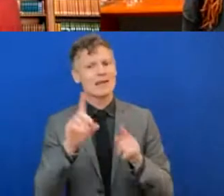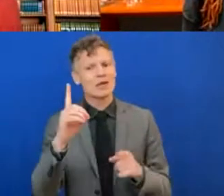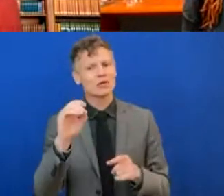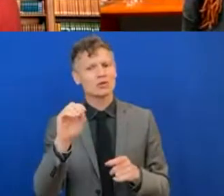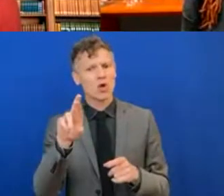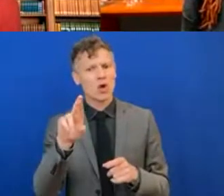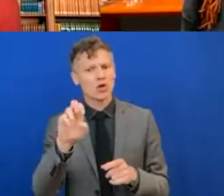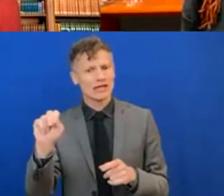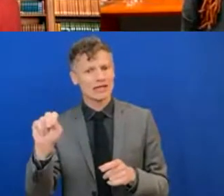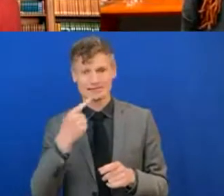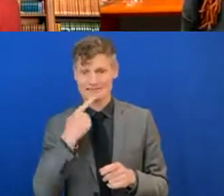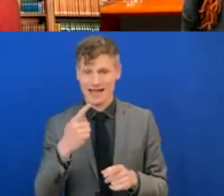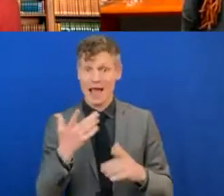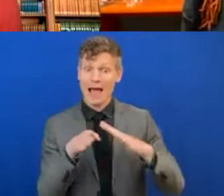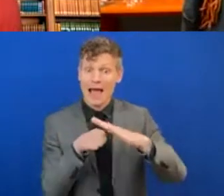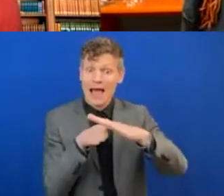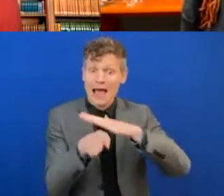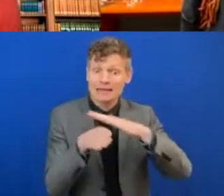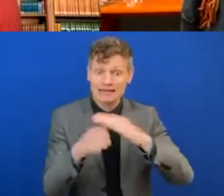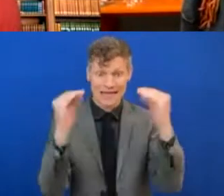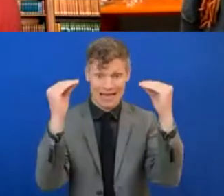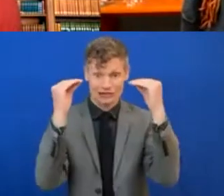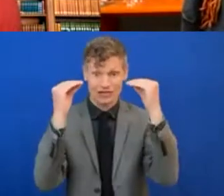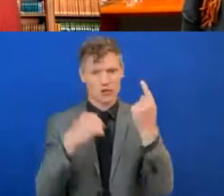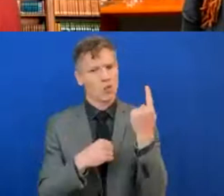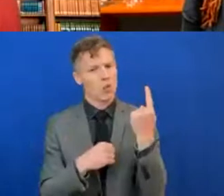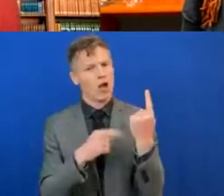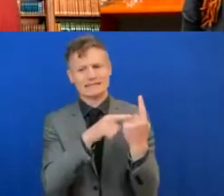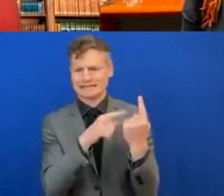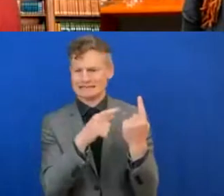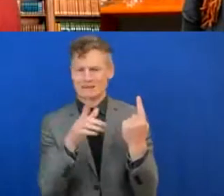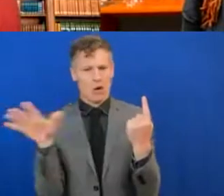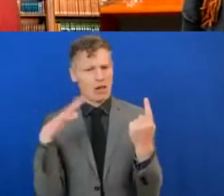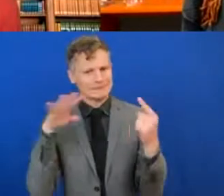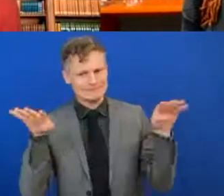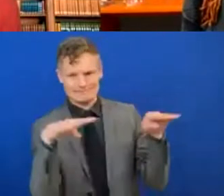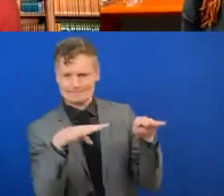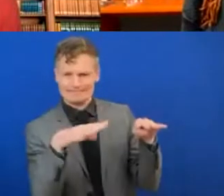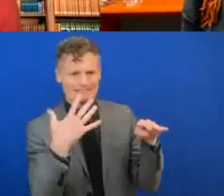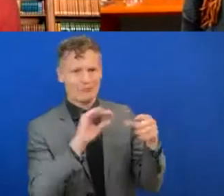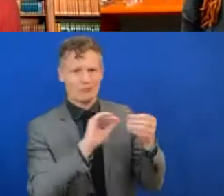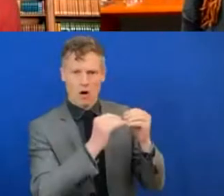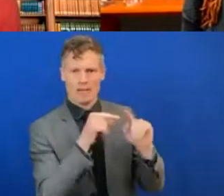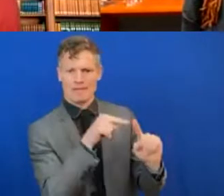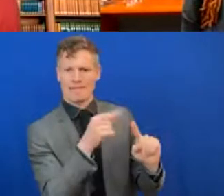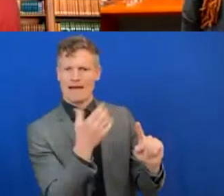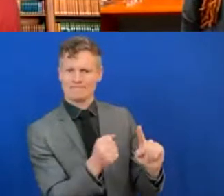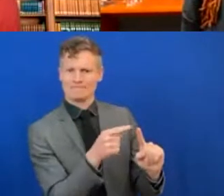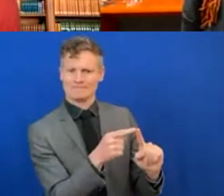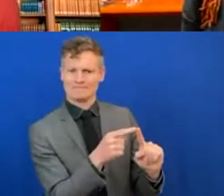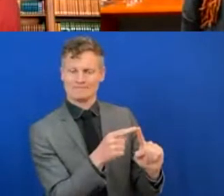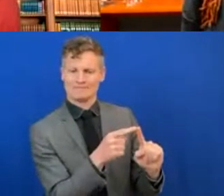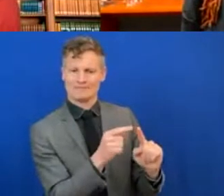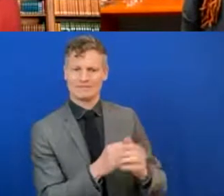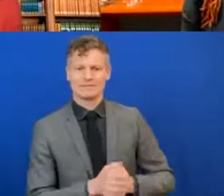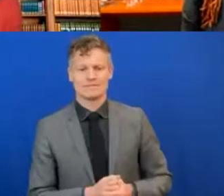education is really one area that is troubling all of us. We feel that it is important that we do everything not